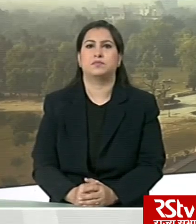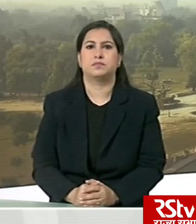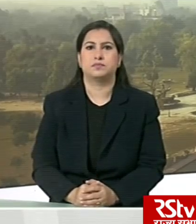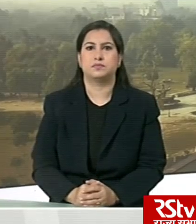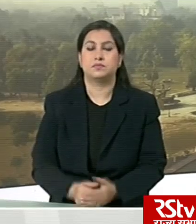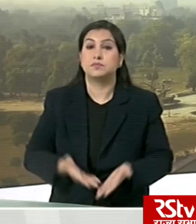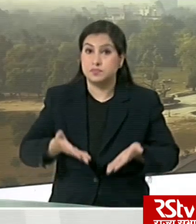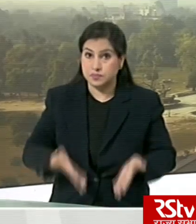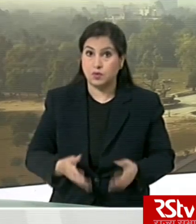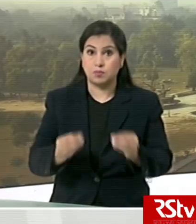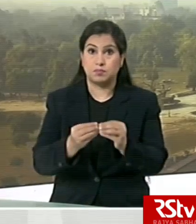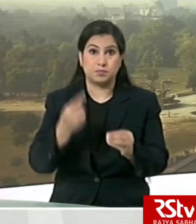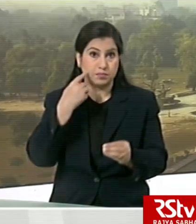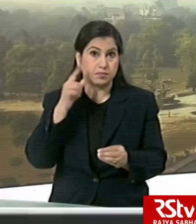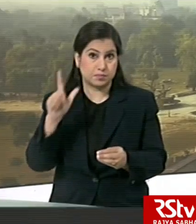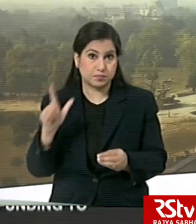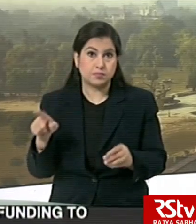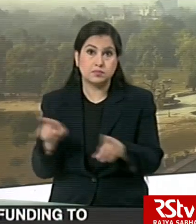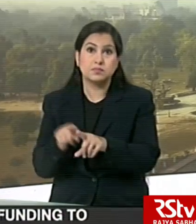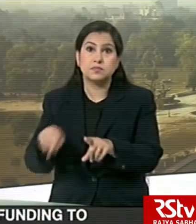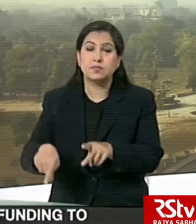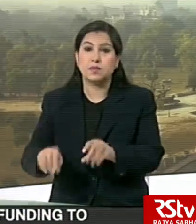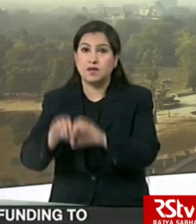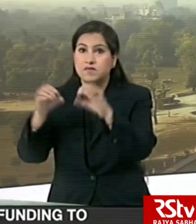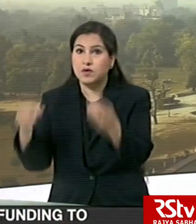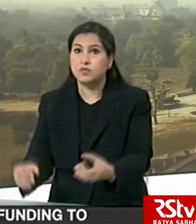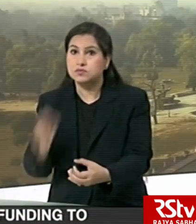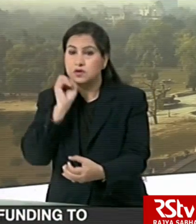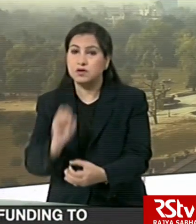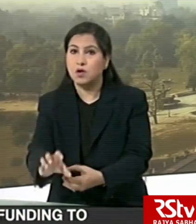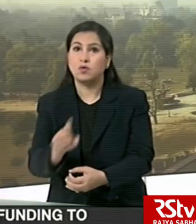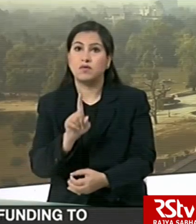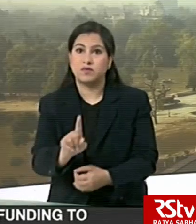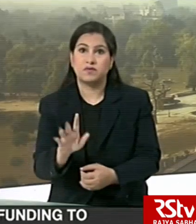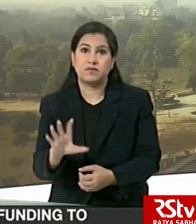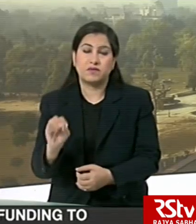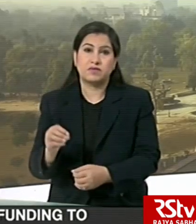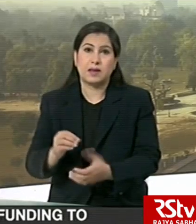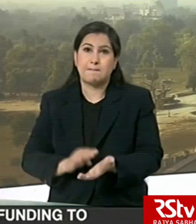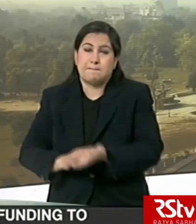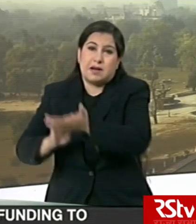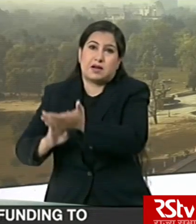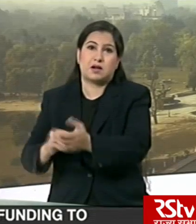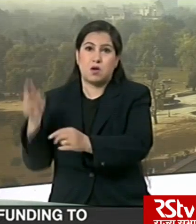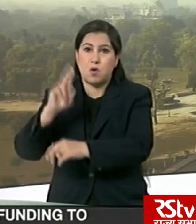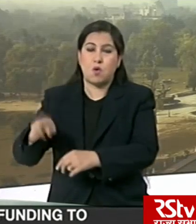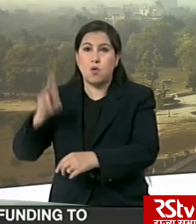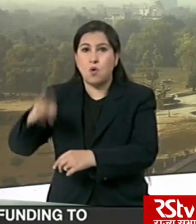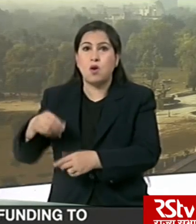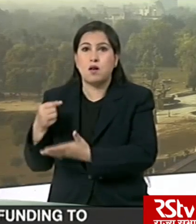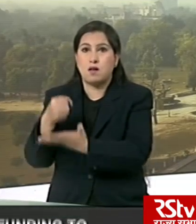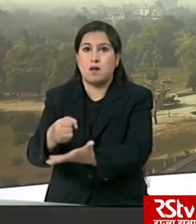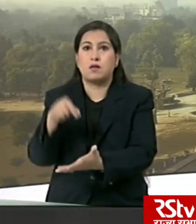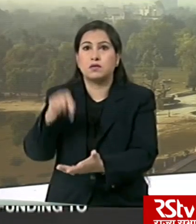Now, the Bill and Melinda Gates Foundation has announced an additional 150 million U.S. dollars to the global fight against COVID-19,